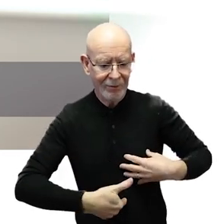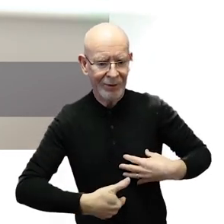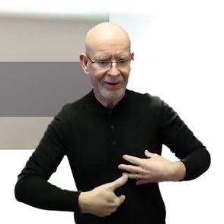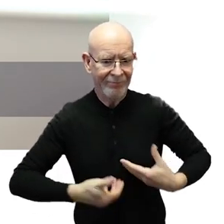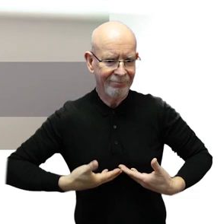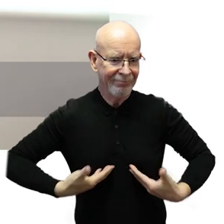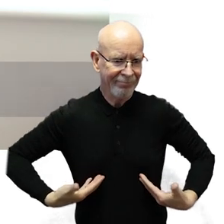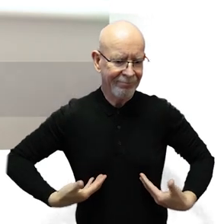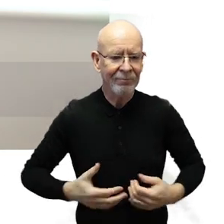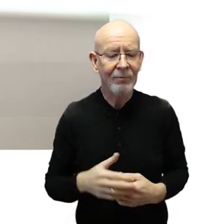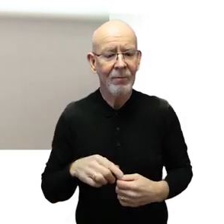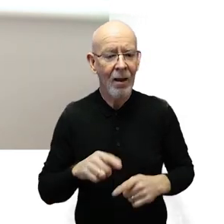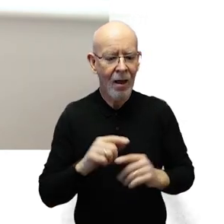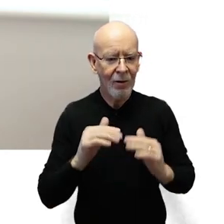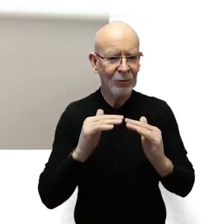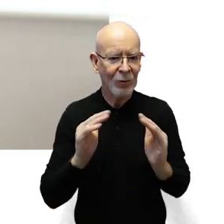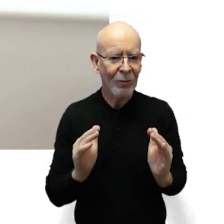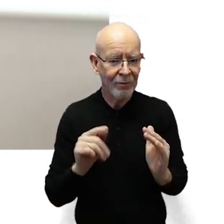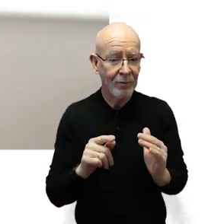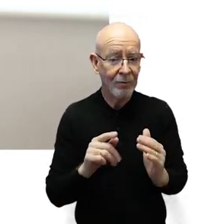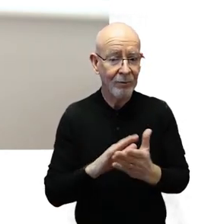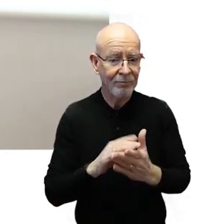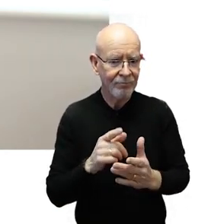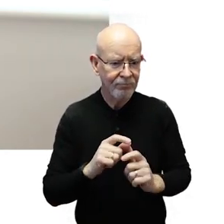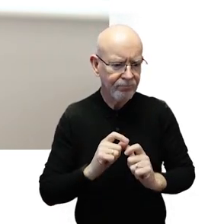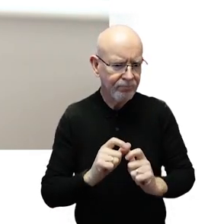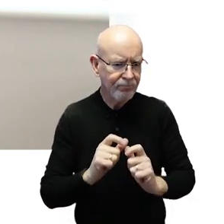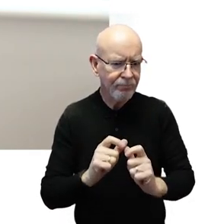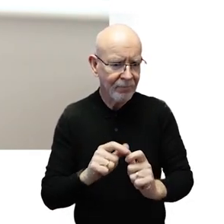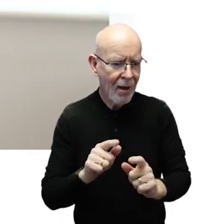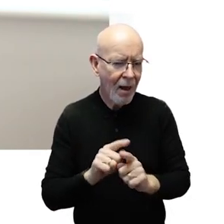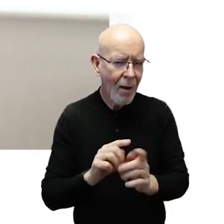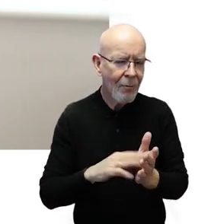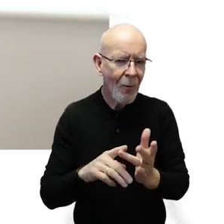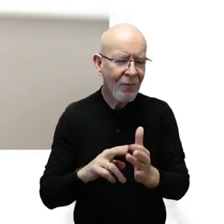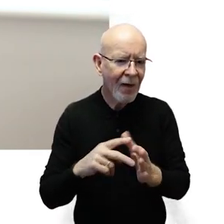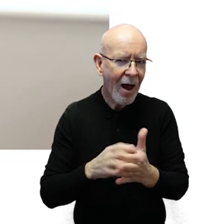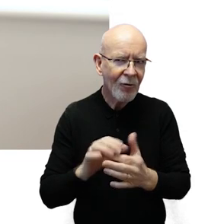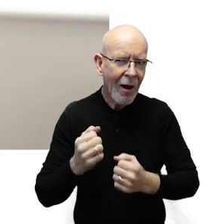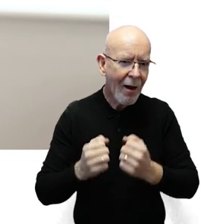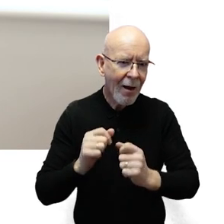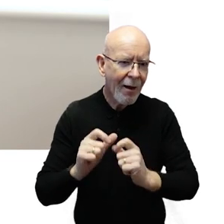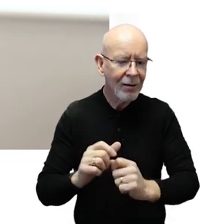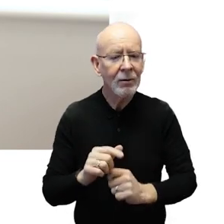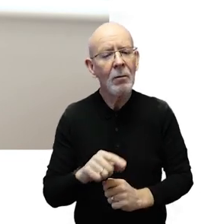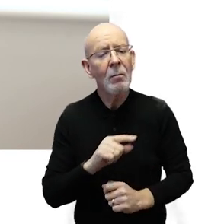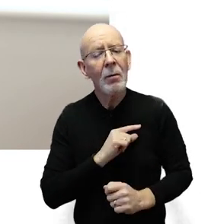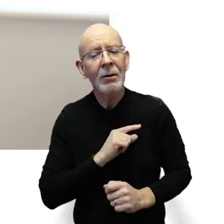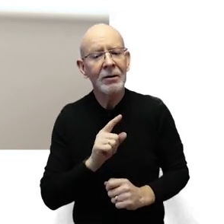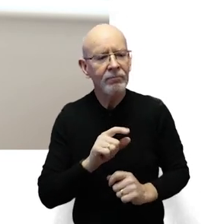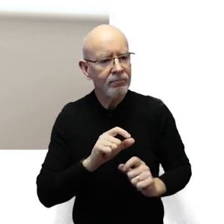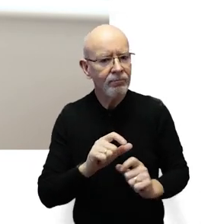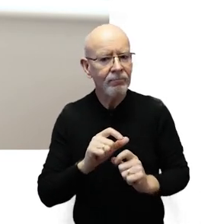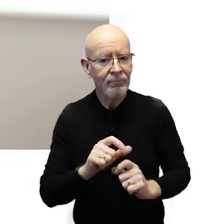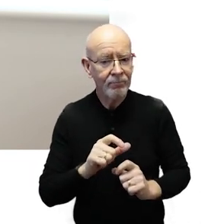contents. It is a dome-shaped endurance muscle, the Mofara of the muscle world. Its purpose is to